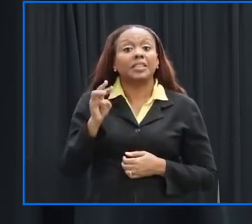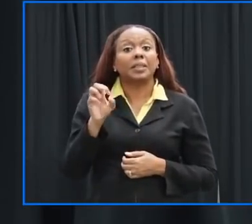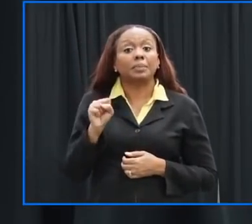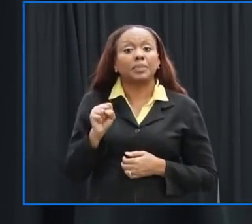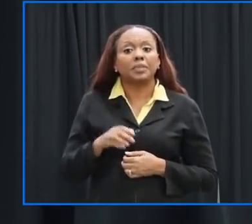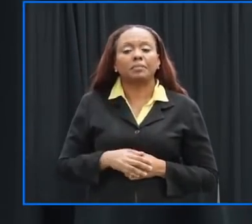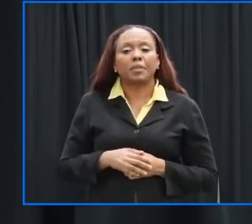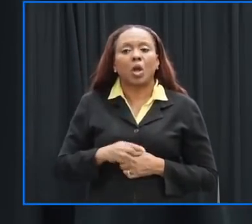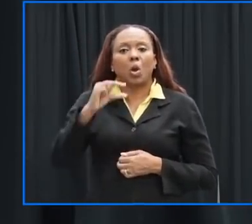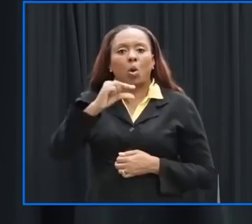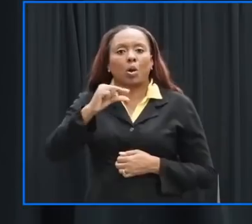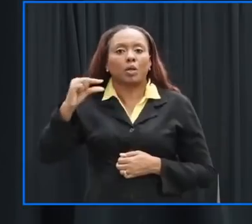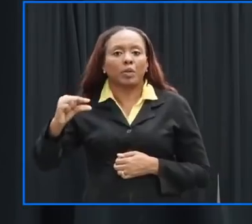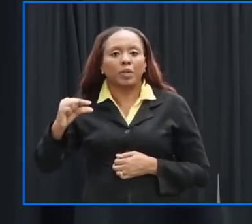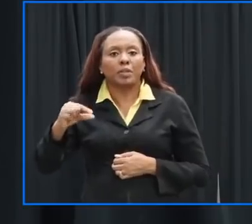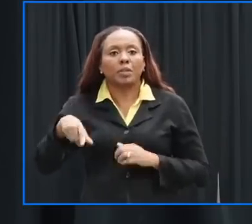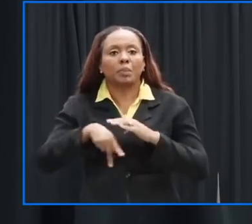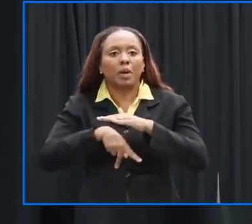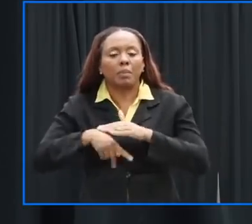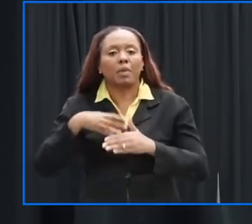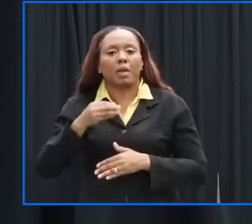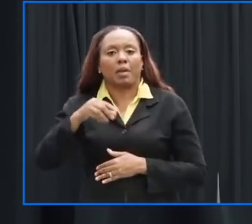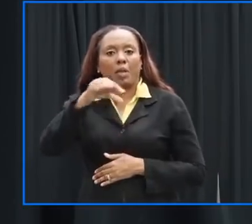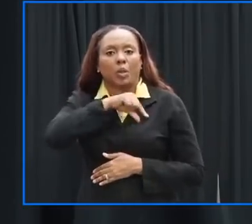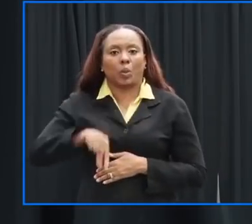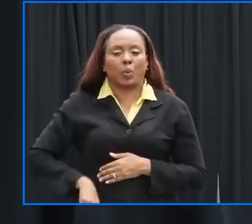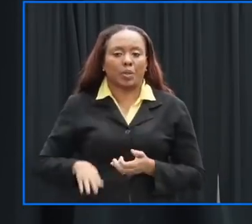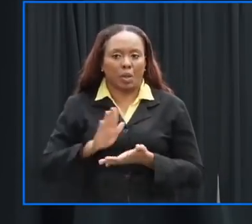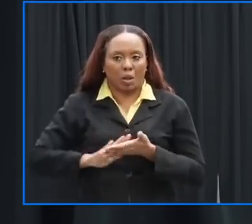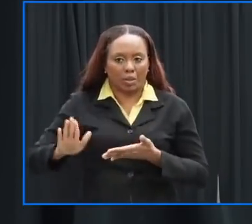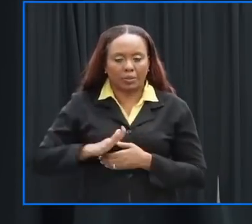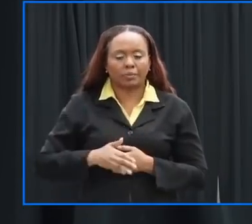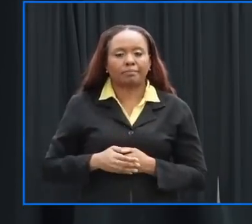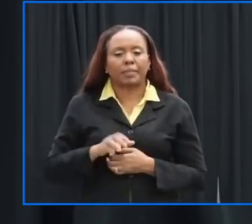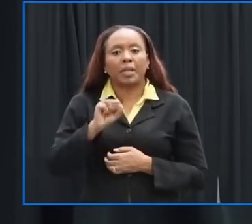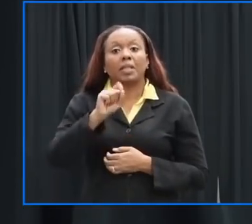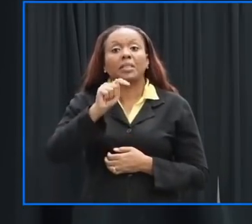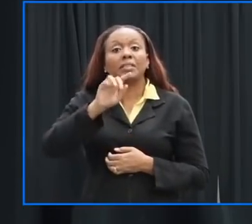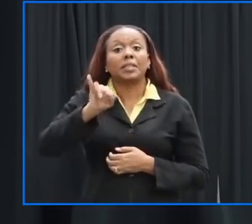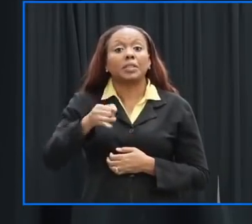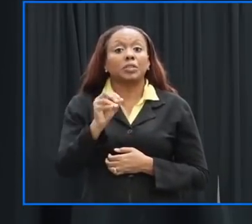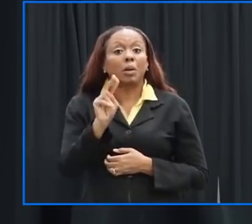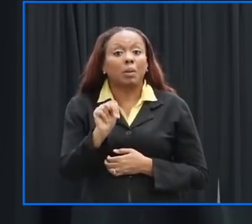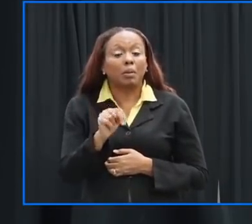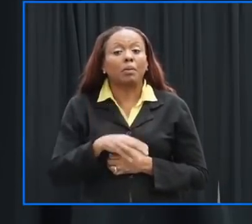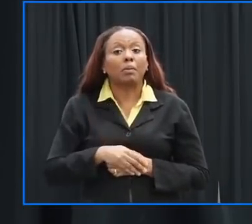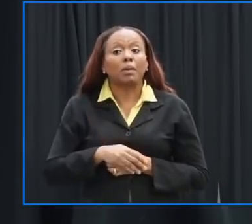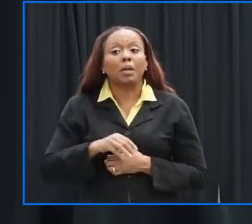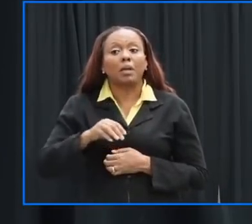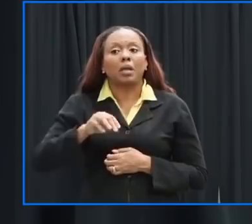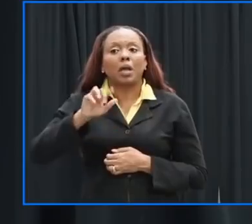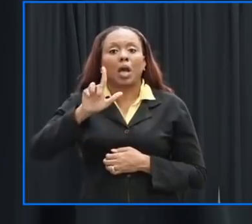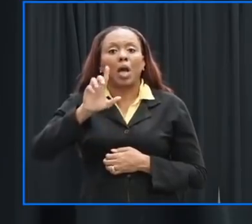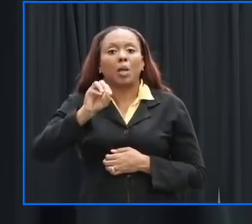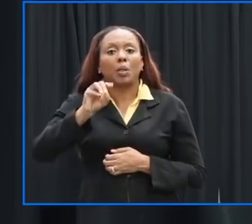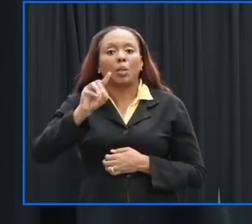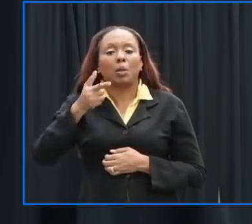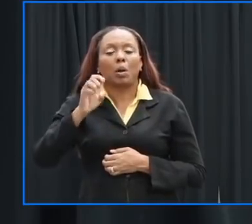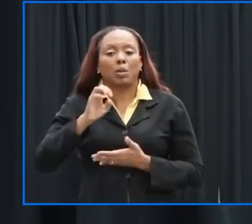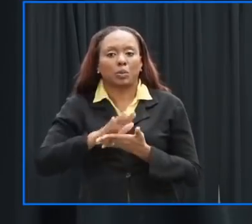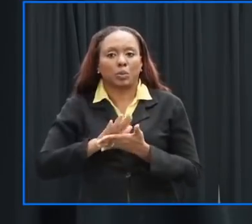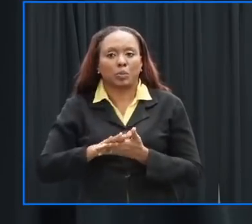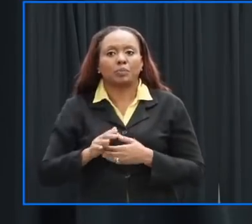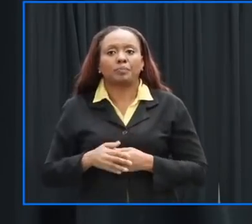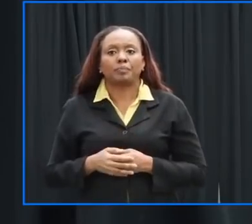have gordon greenish primary and queen's college in saint john we have the lodge school in saint joseph